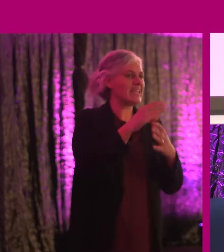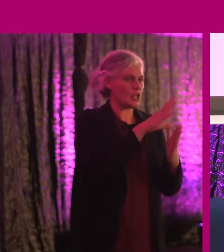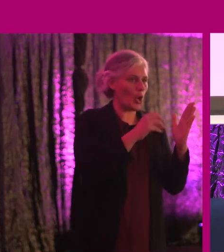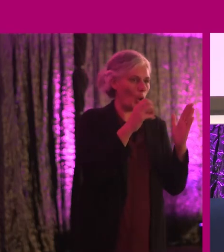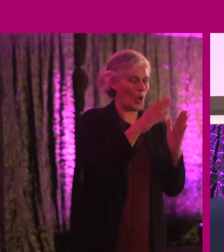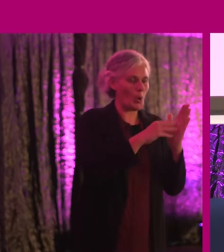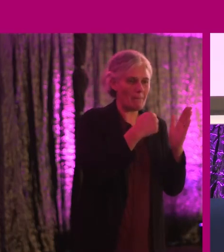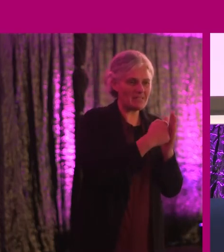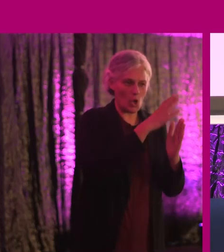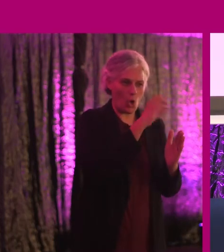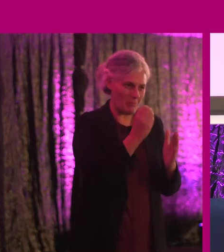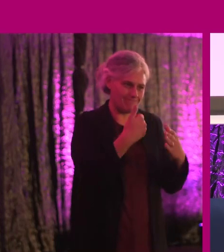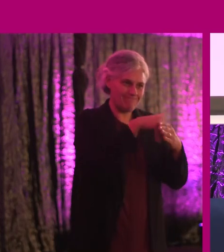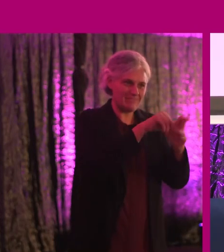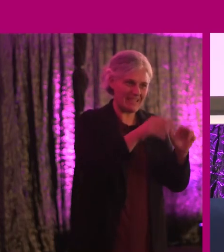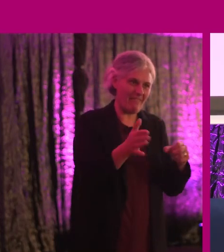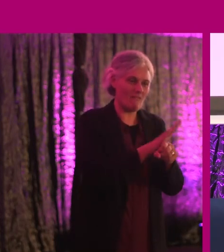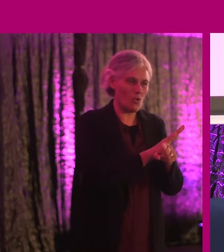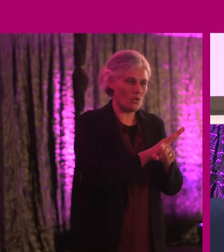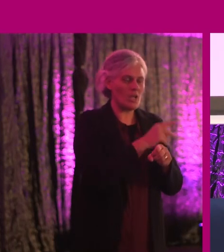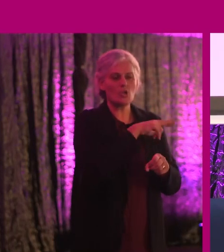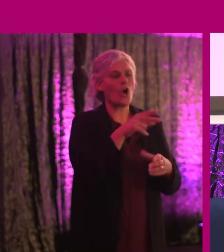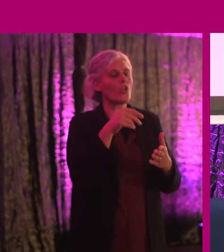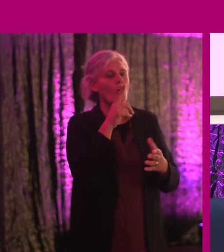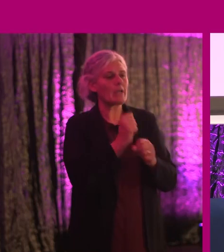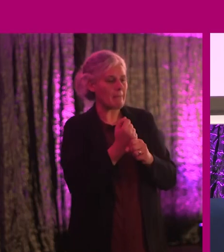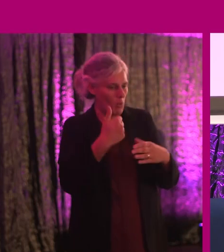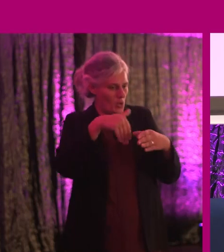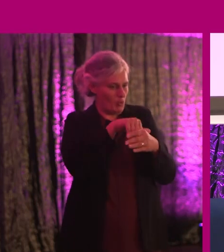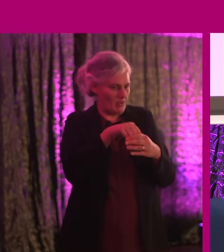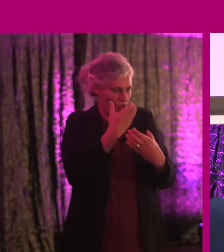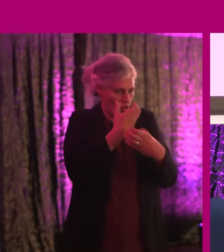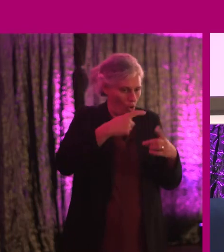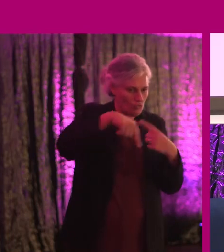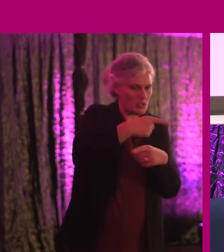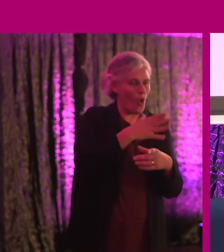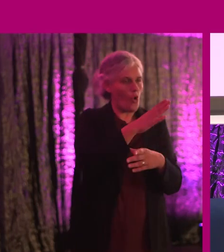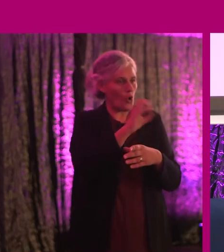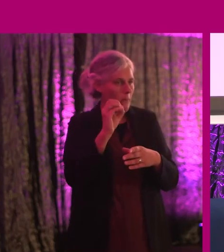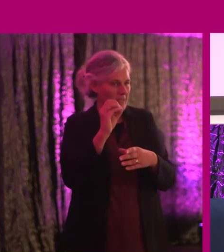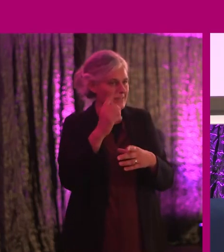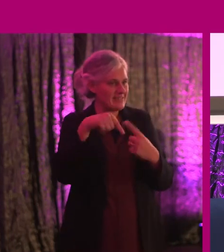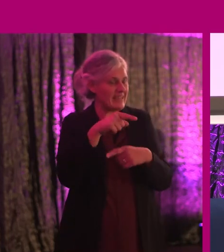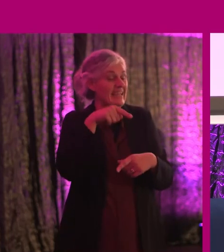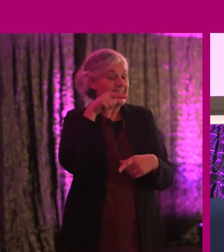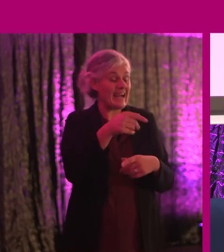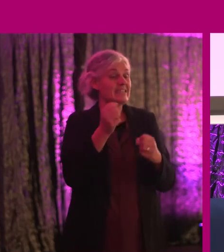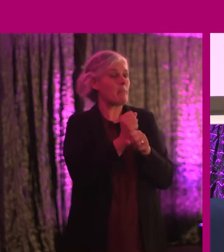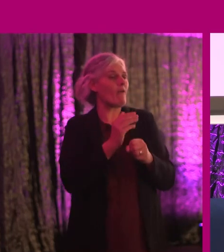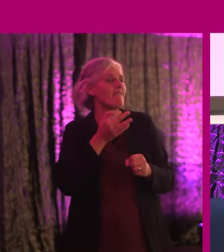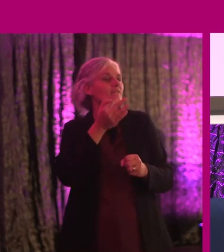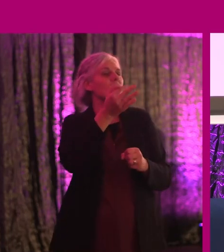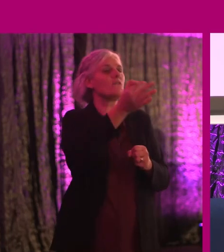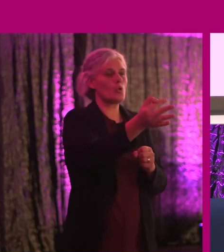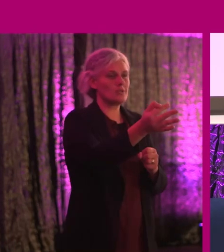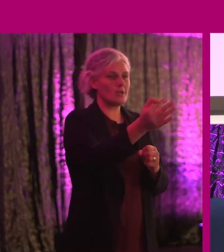So this is no longer the business case for disability inclusion for our countries or for our companies. This is about future proofing